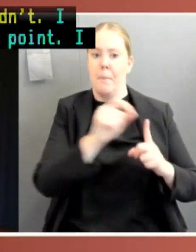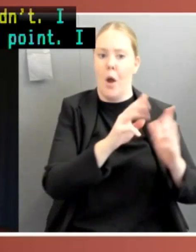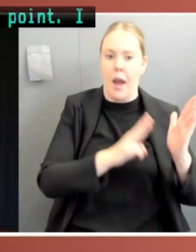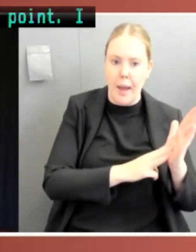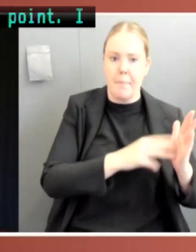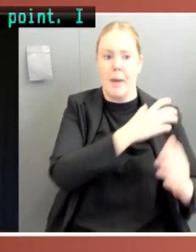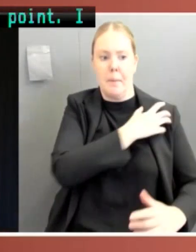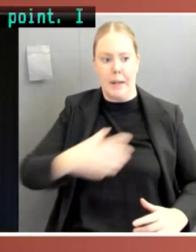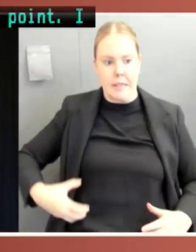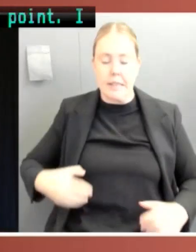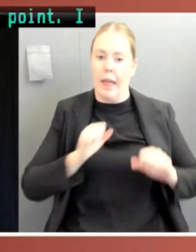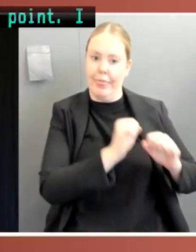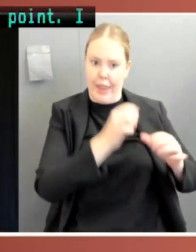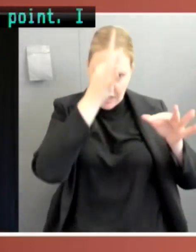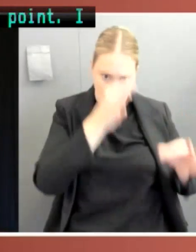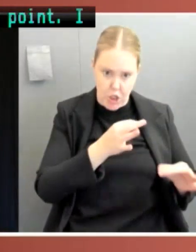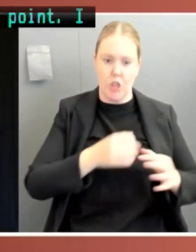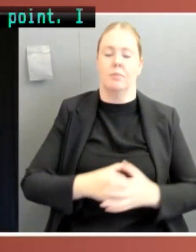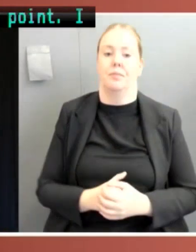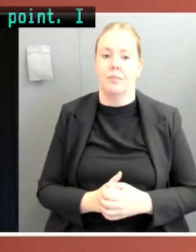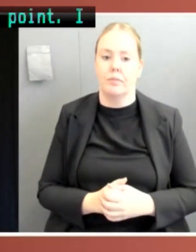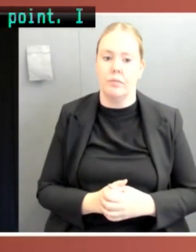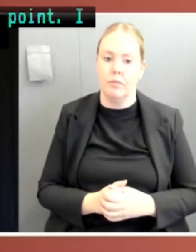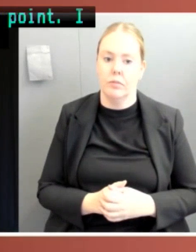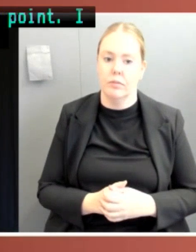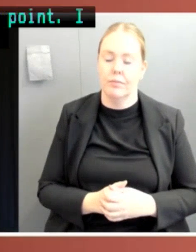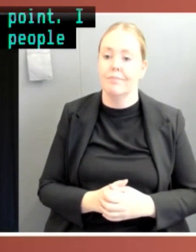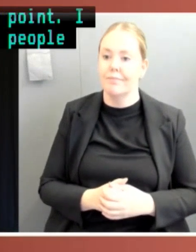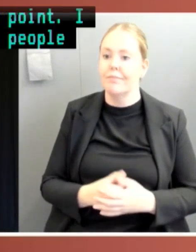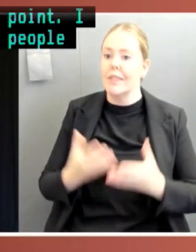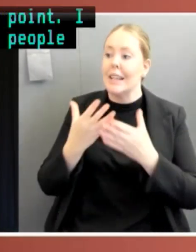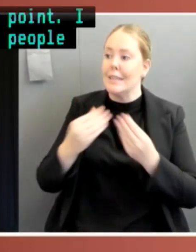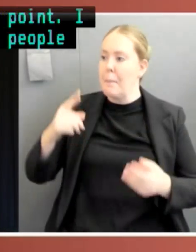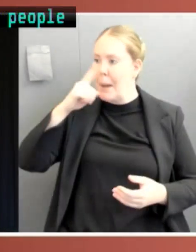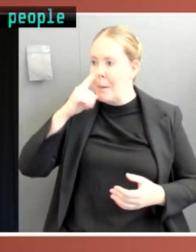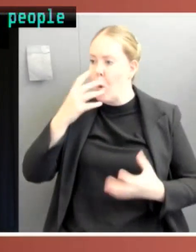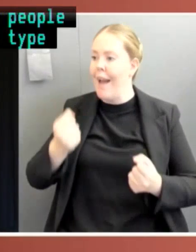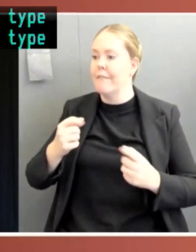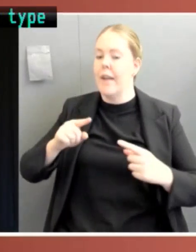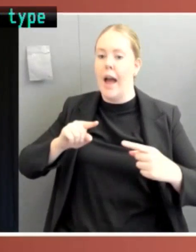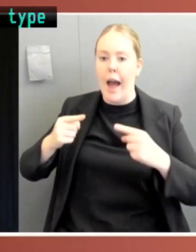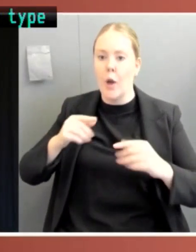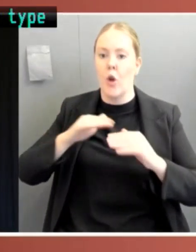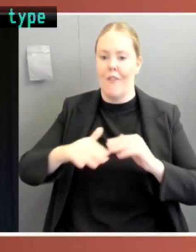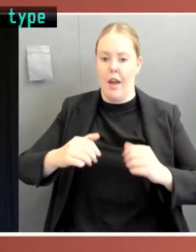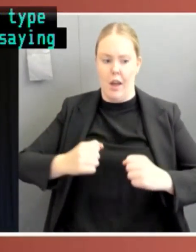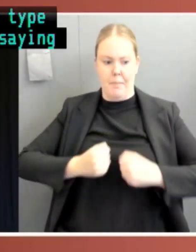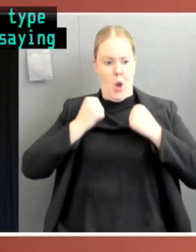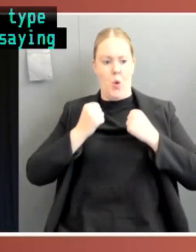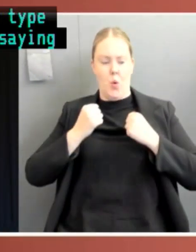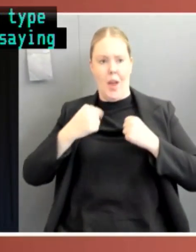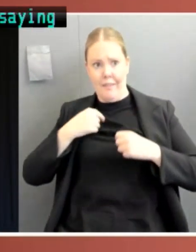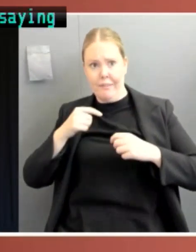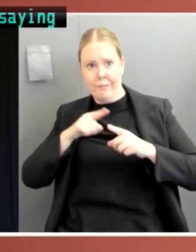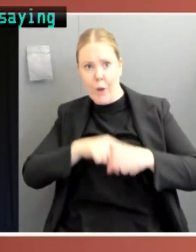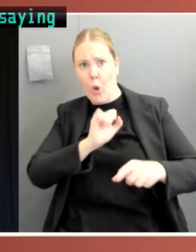-law, sovereign citizen type argument, what people are saying, I don't need to wear a mask to go into the shops and these sort of things, I think comes from the fact that, you for the first time, maybe they felt that they